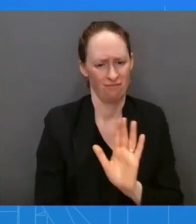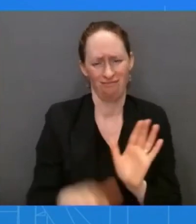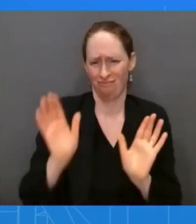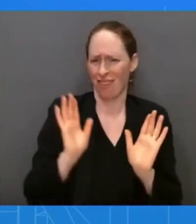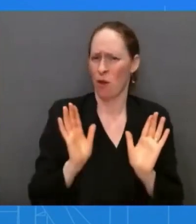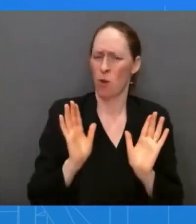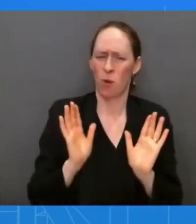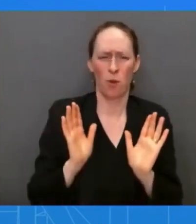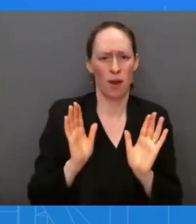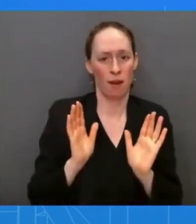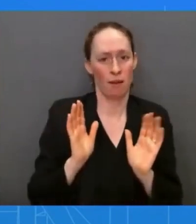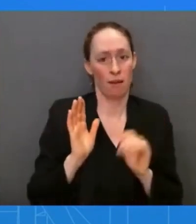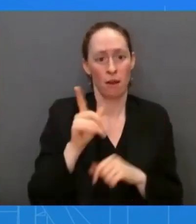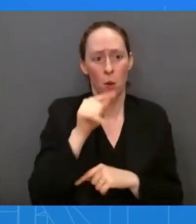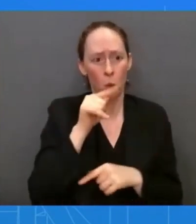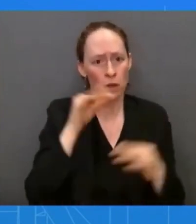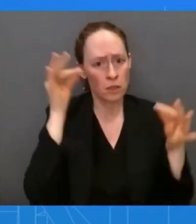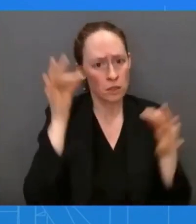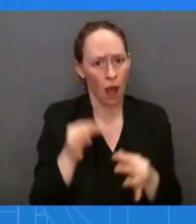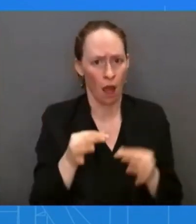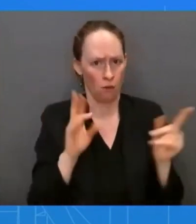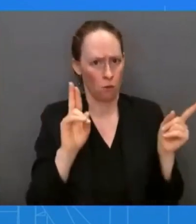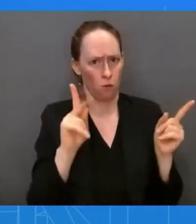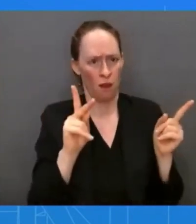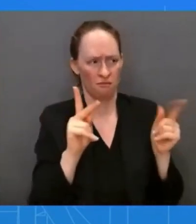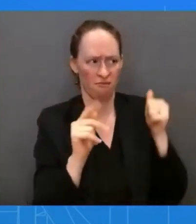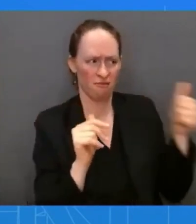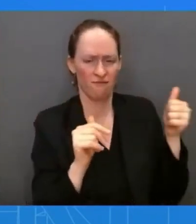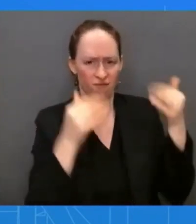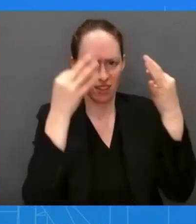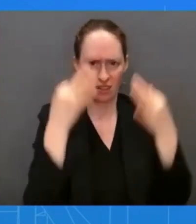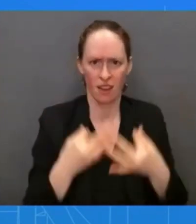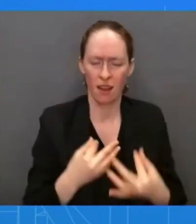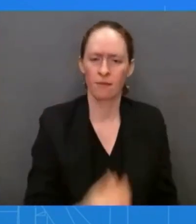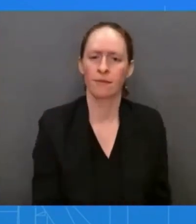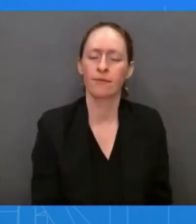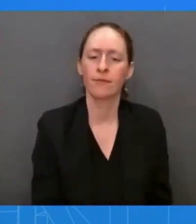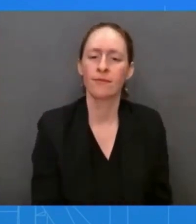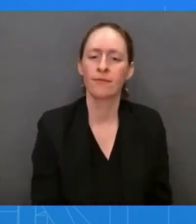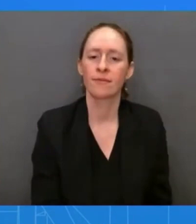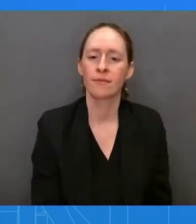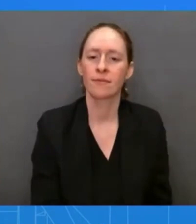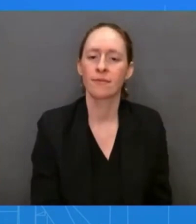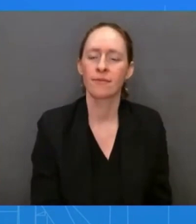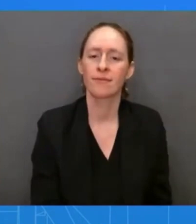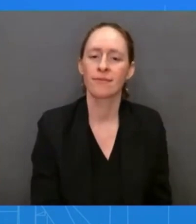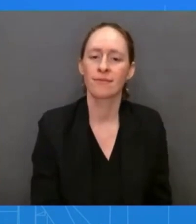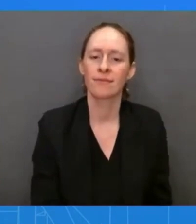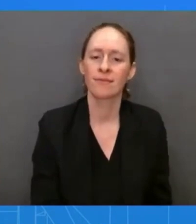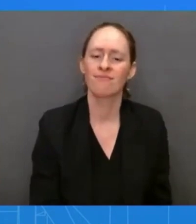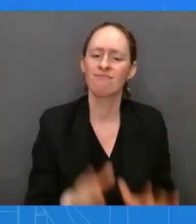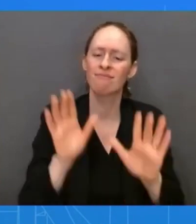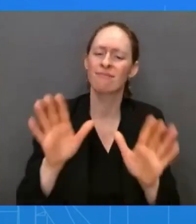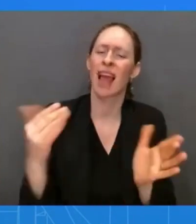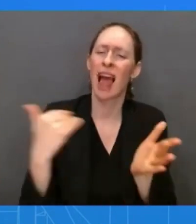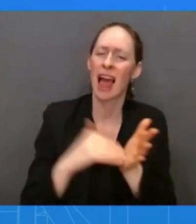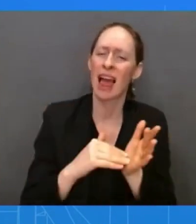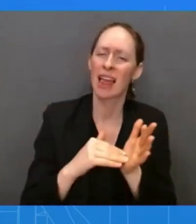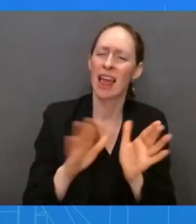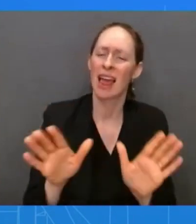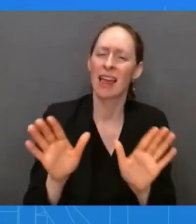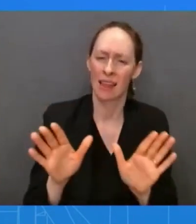I mean, make no mistake, I mean, this is yet another straw man through which the Russians are driving a stake. This kind of